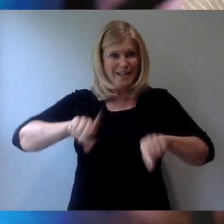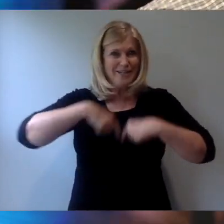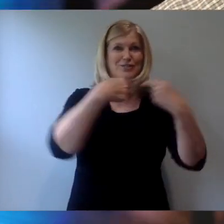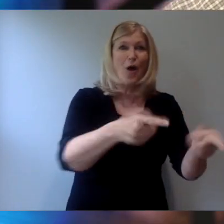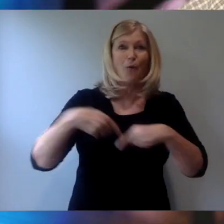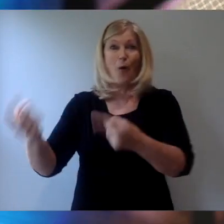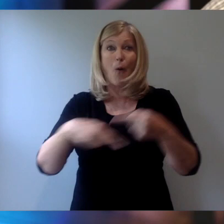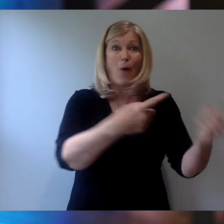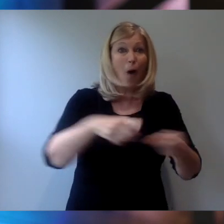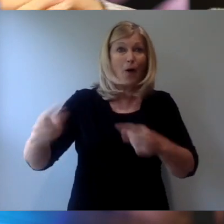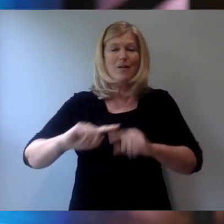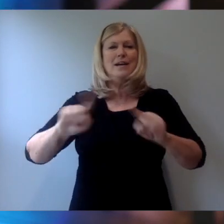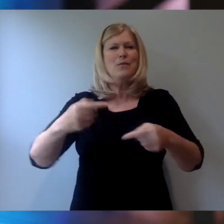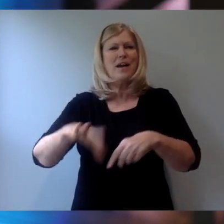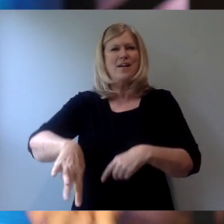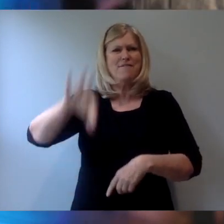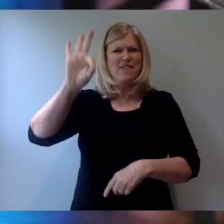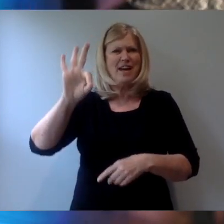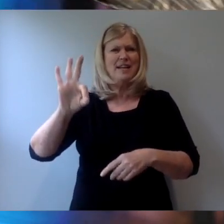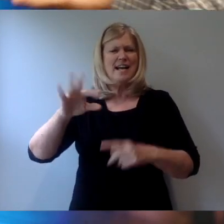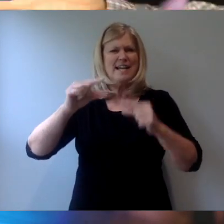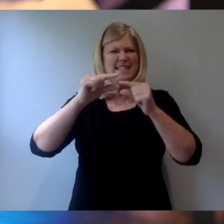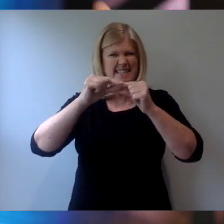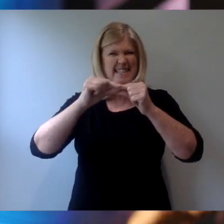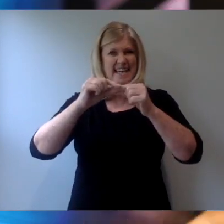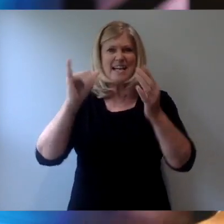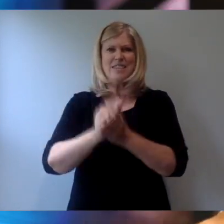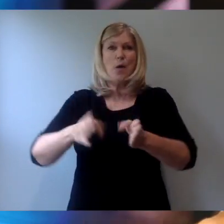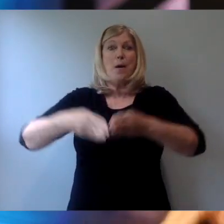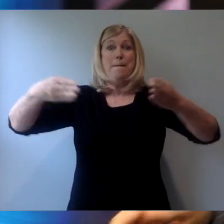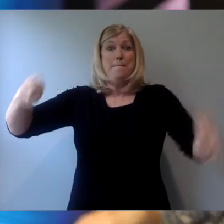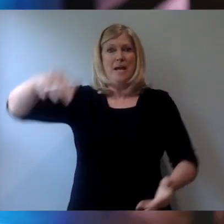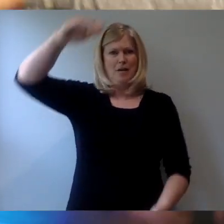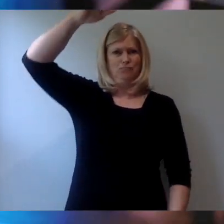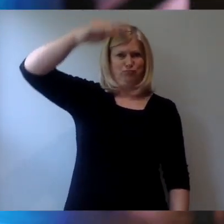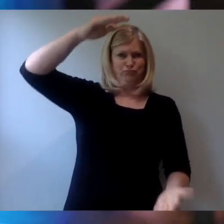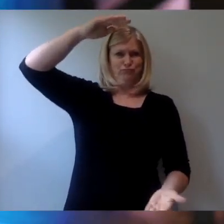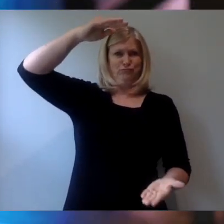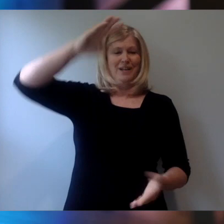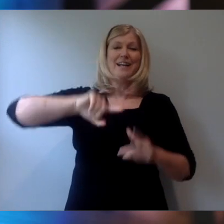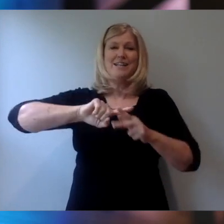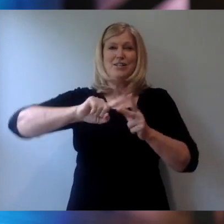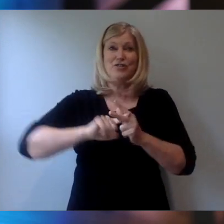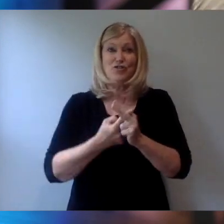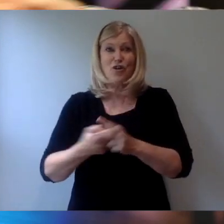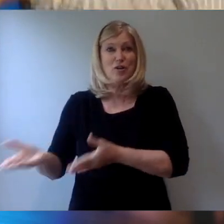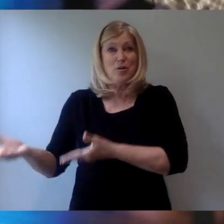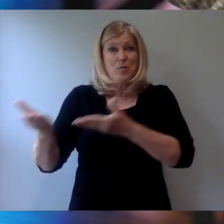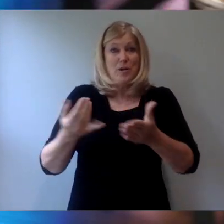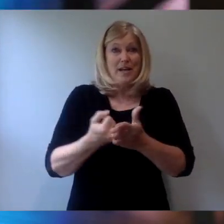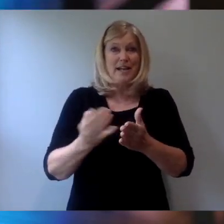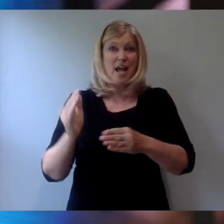He went and he found a stick that was bigger than he was. And he started bringing it over and